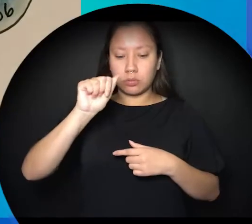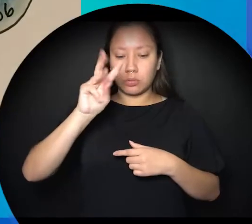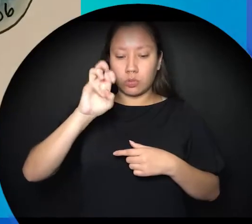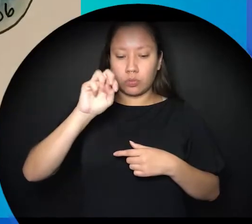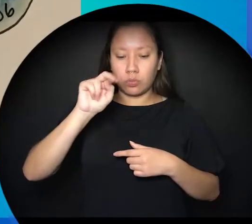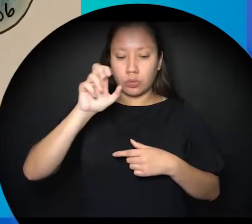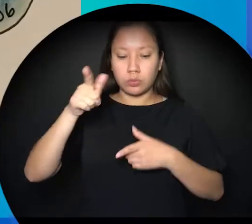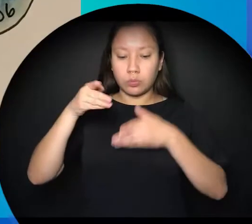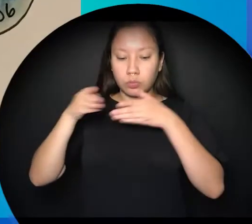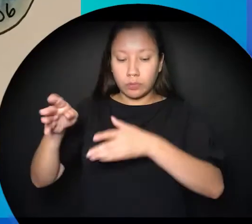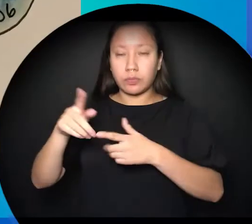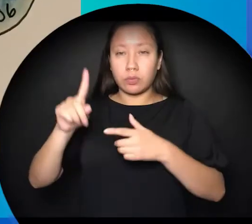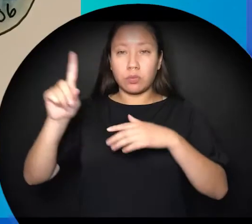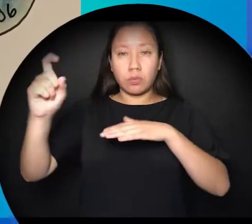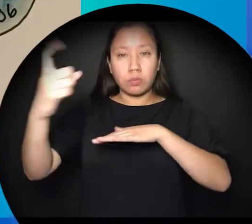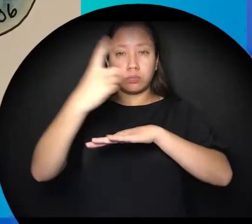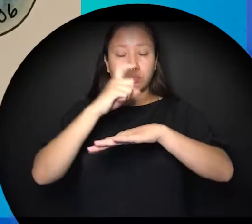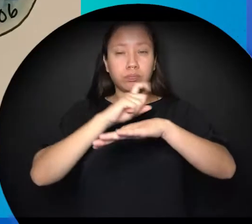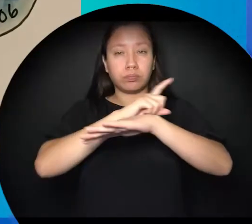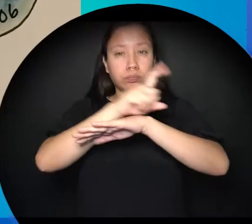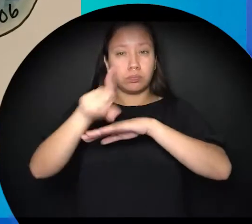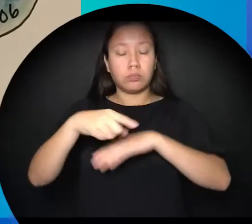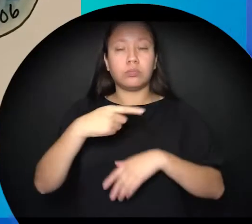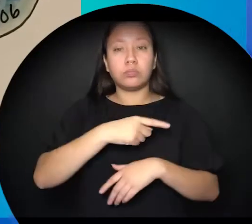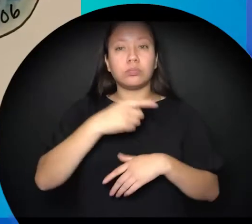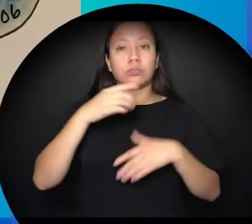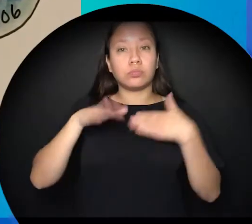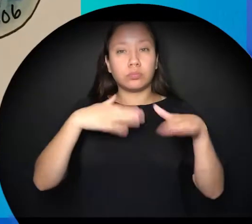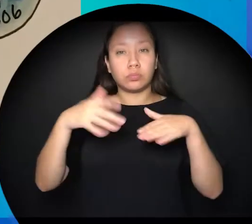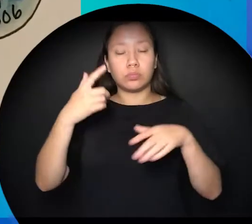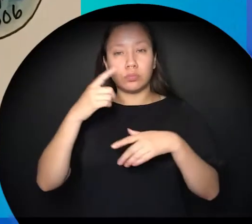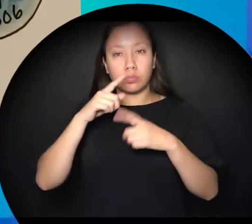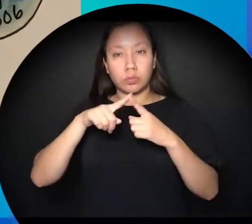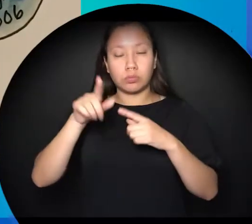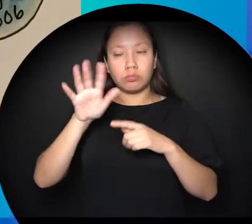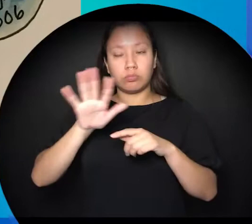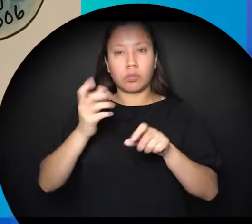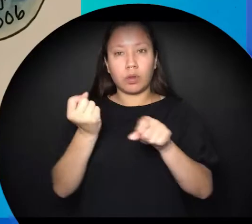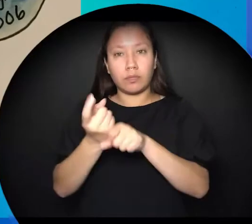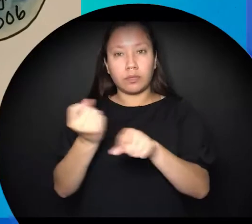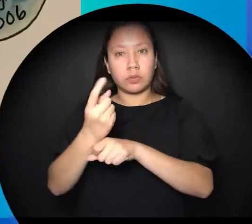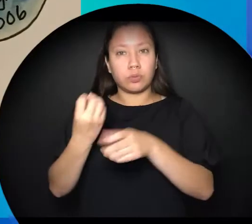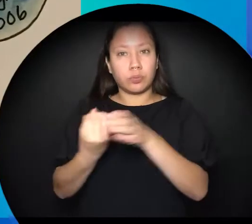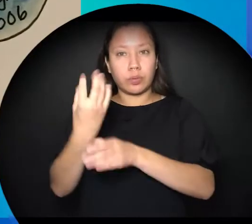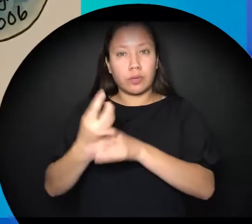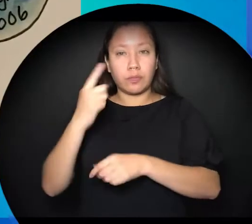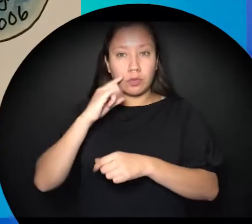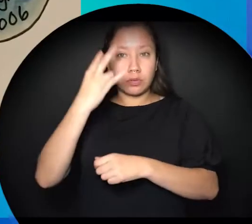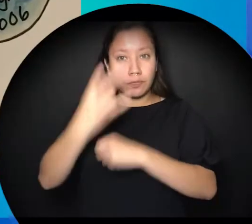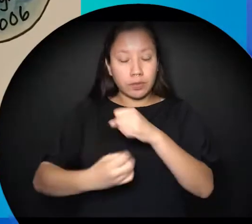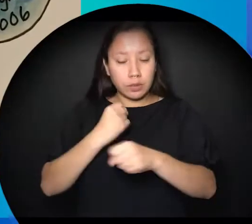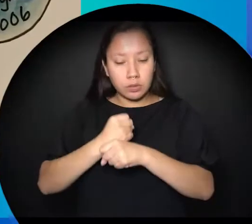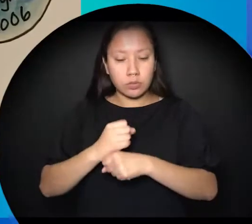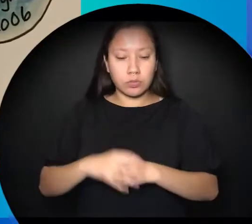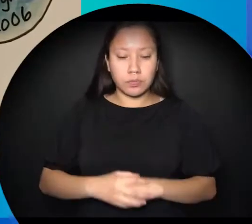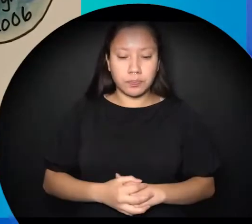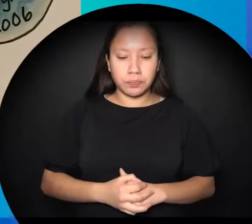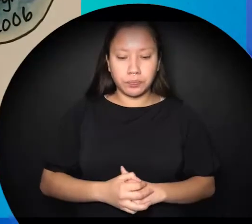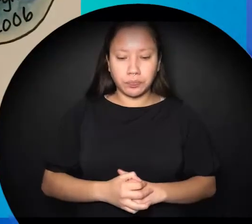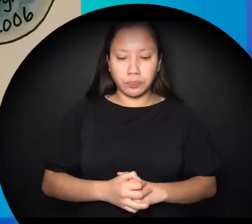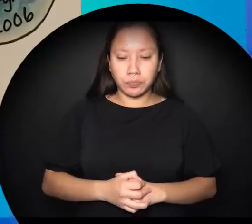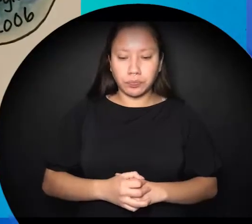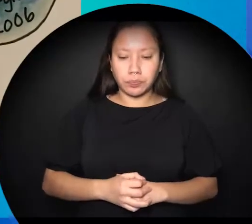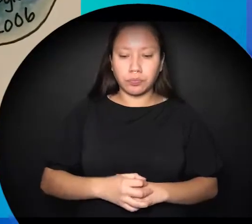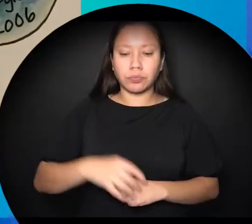Nukomis and the mother earth water walkers walked all around the Great Lakes and the St. Lawrence River they walked every spring for seven